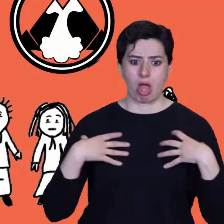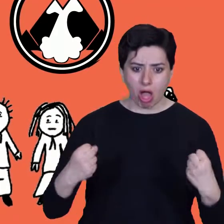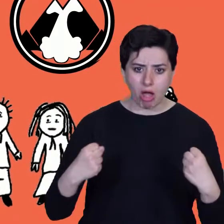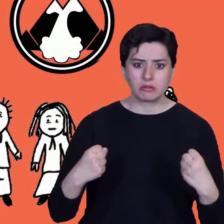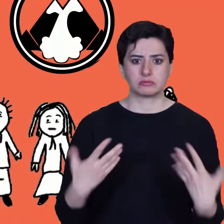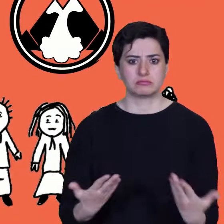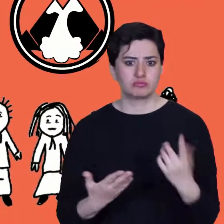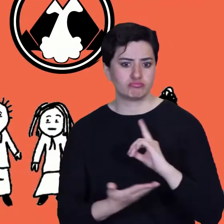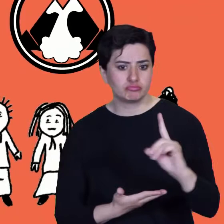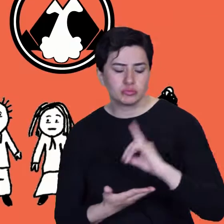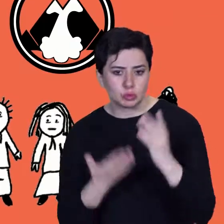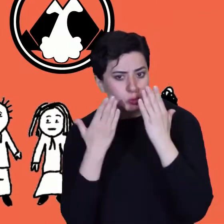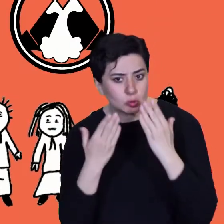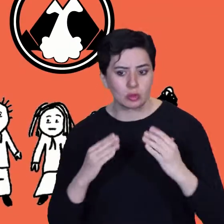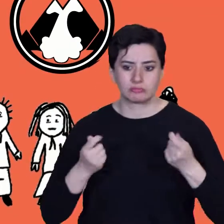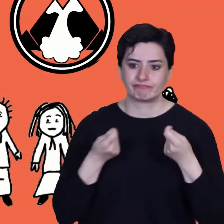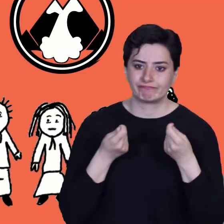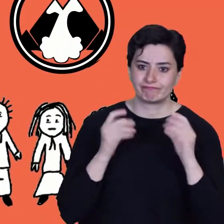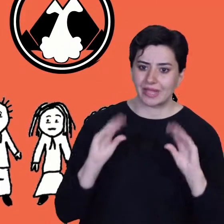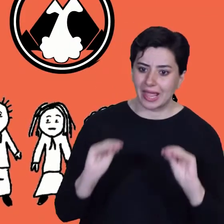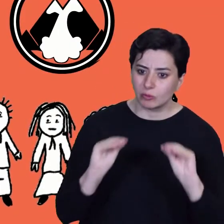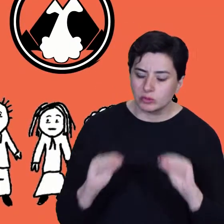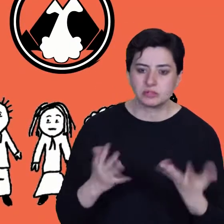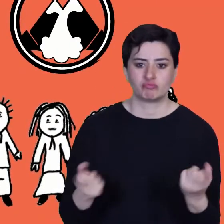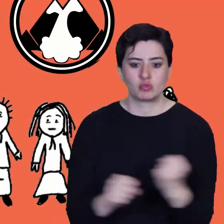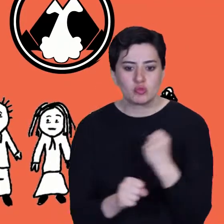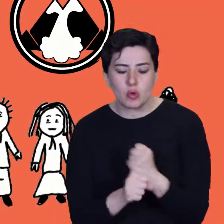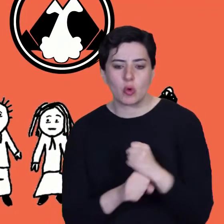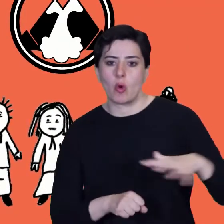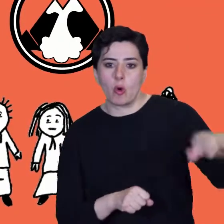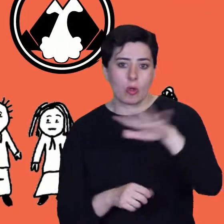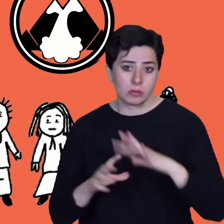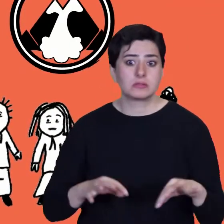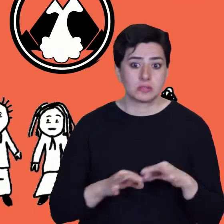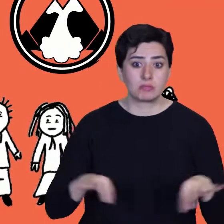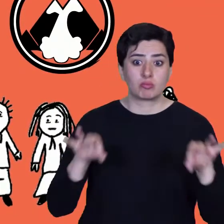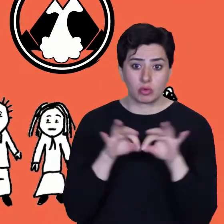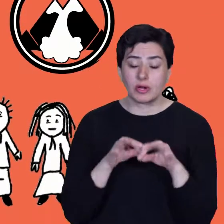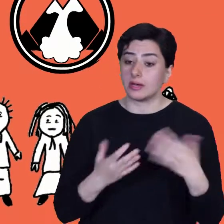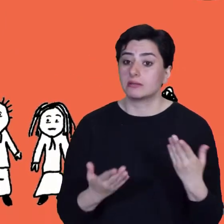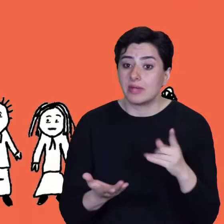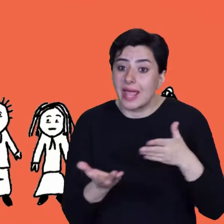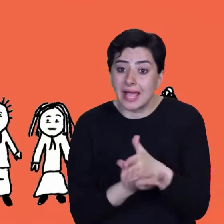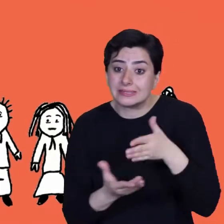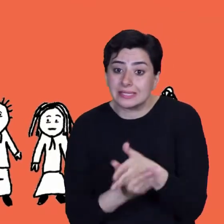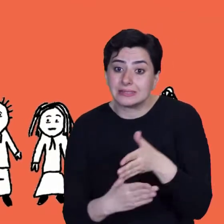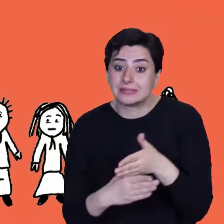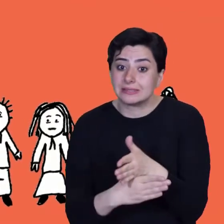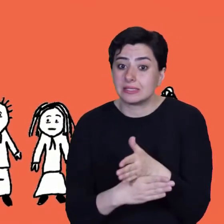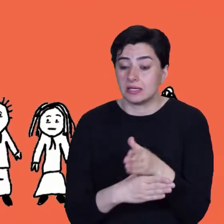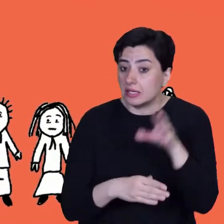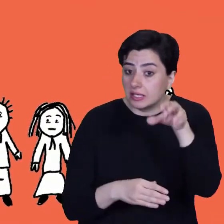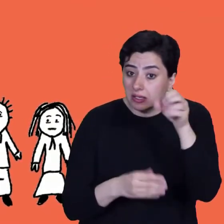and informed before the hazard, and that they know how to stay healthy and access information, means they are less